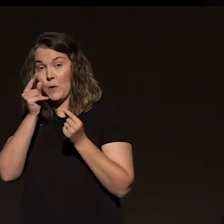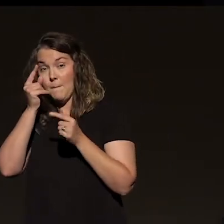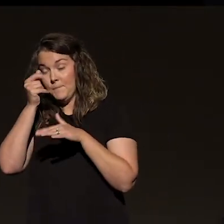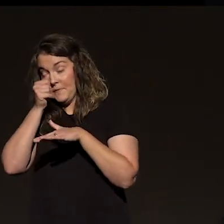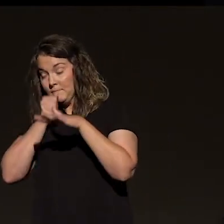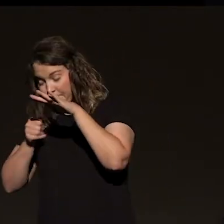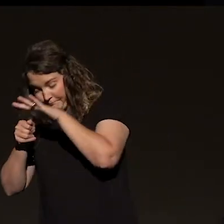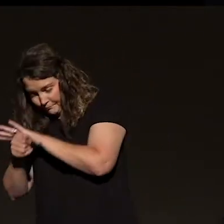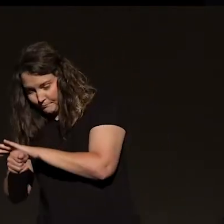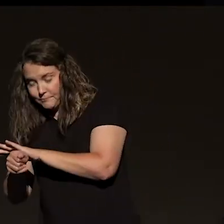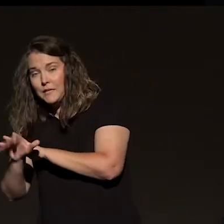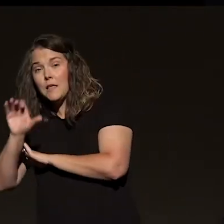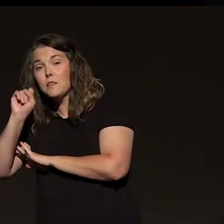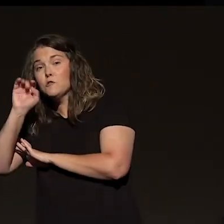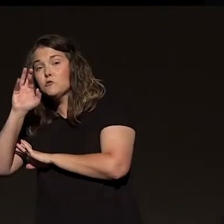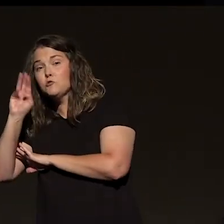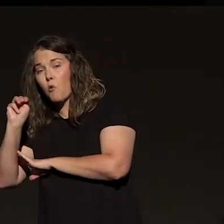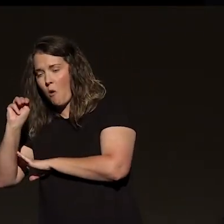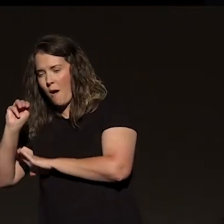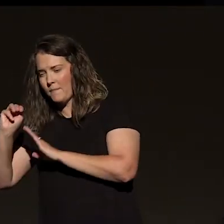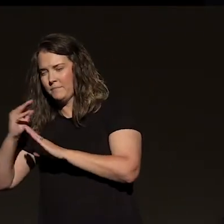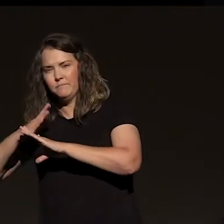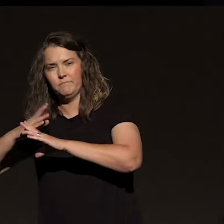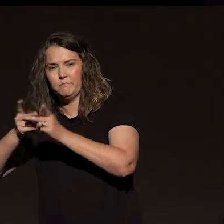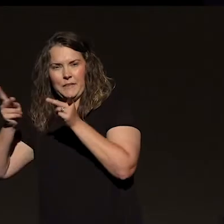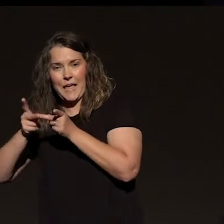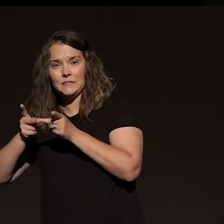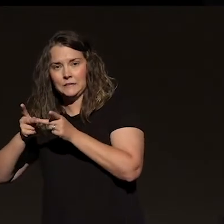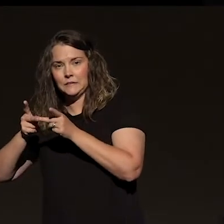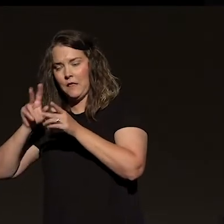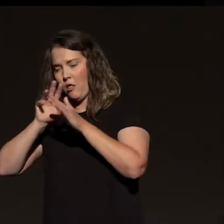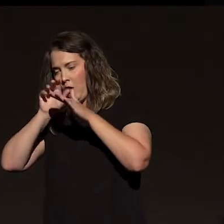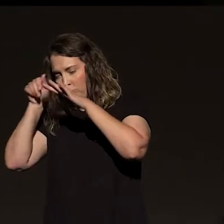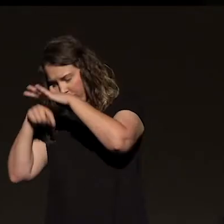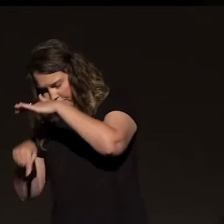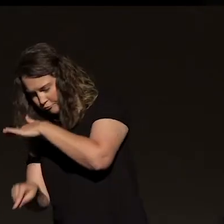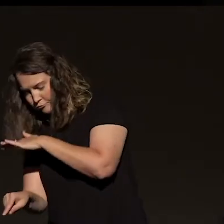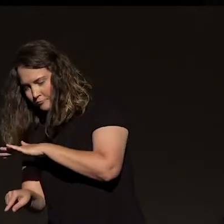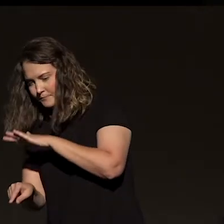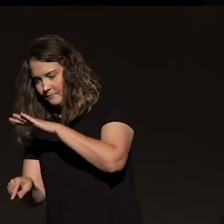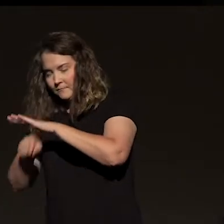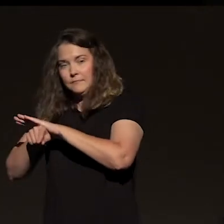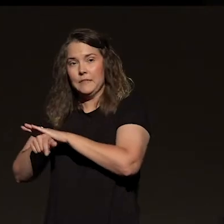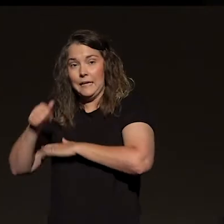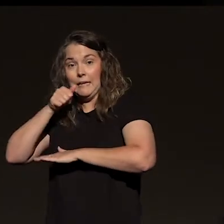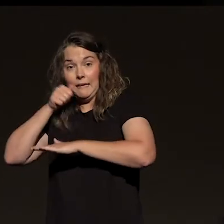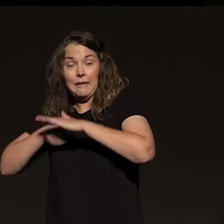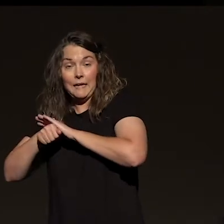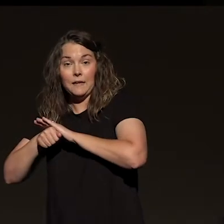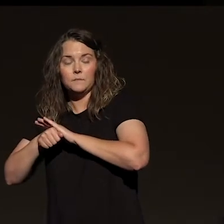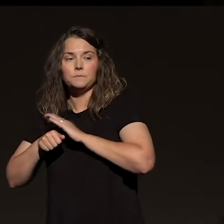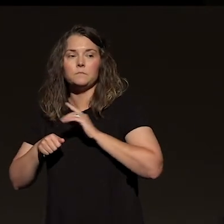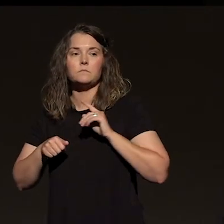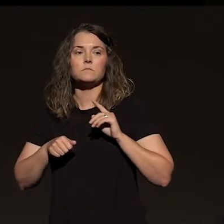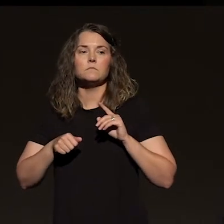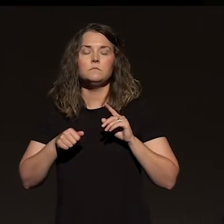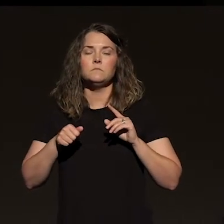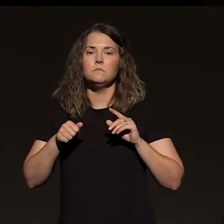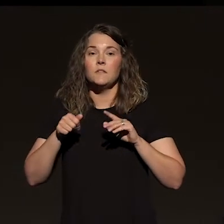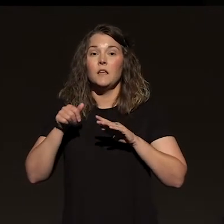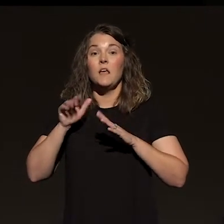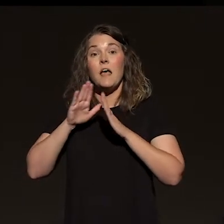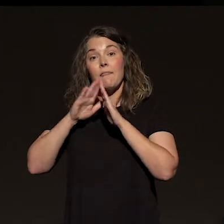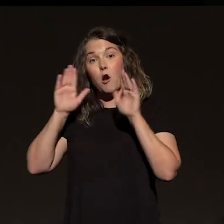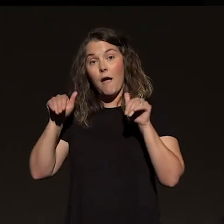house. And I don't know all about their house, but there's a picture of the devastation, the aftershock. Everything's decimated.